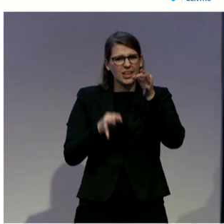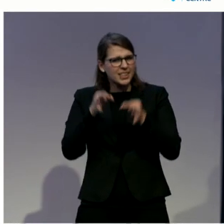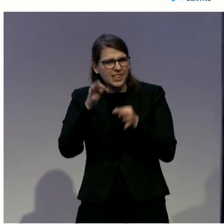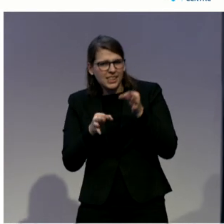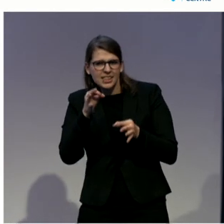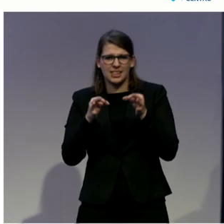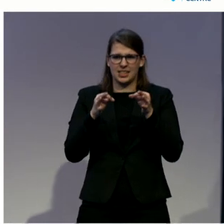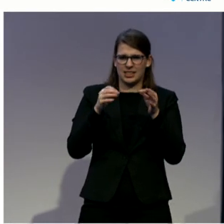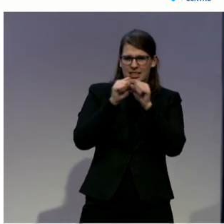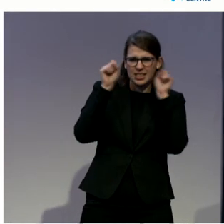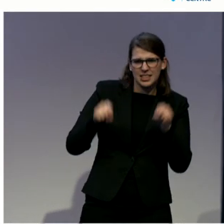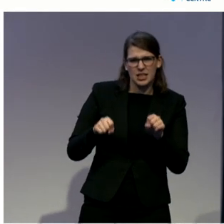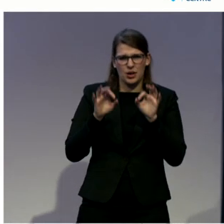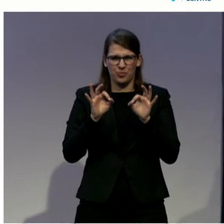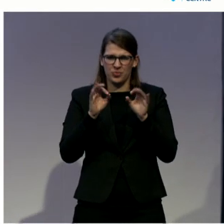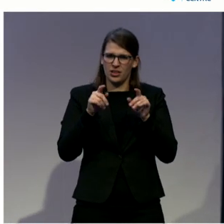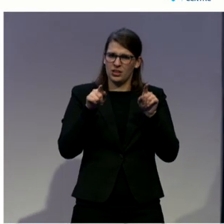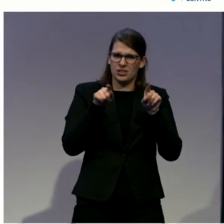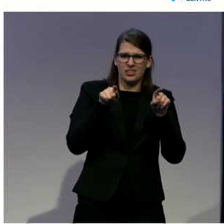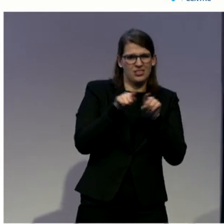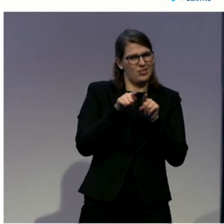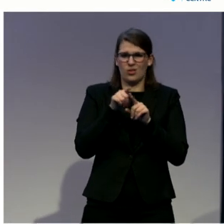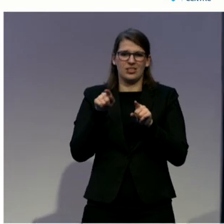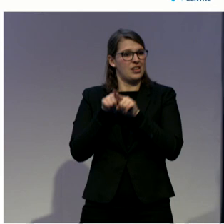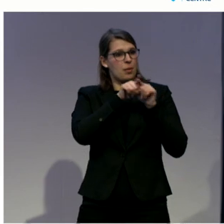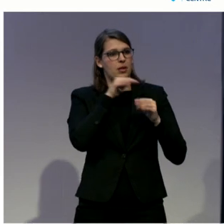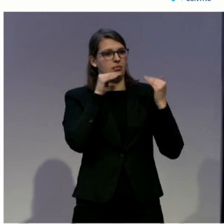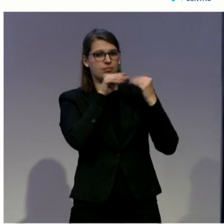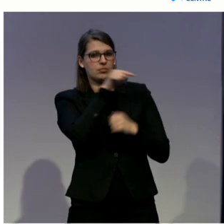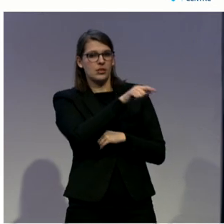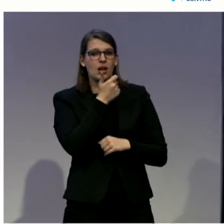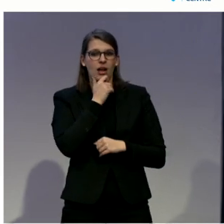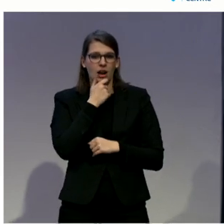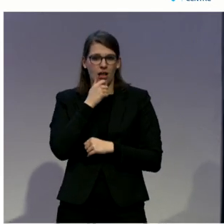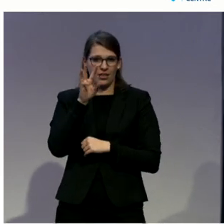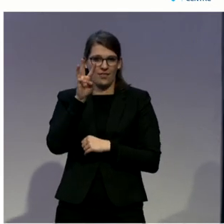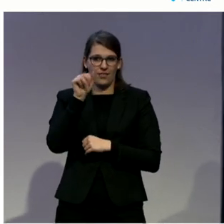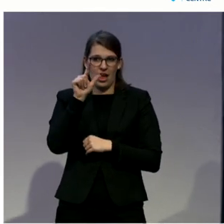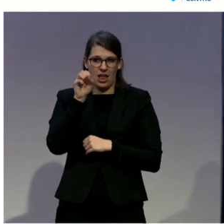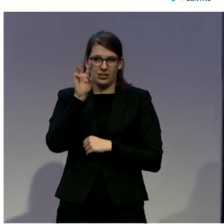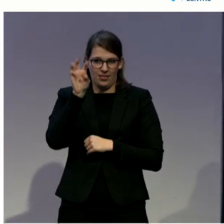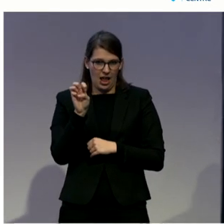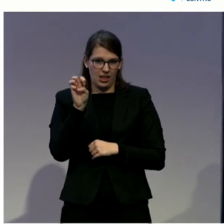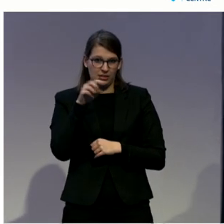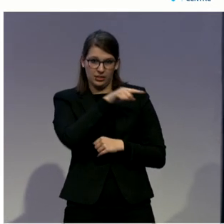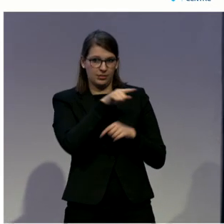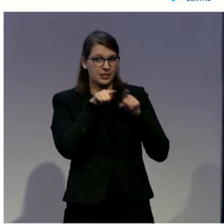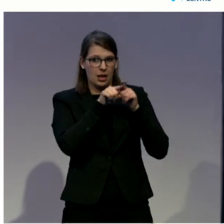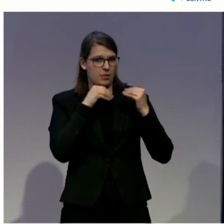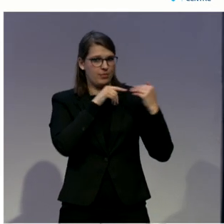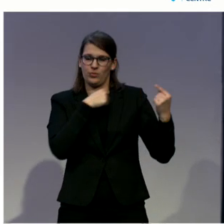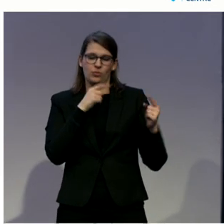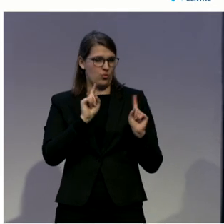and Wales. So I'm going to focus on that example here, and provide an update on the initiative set out in the